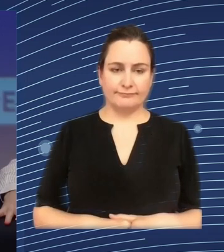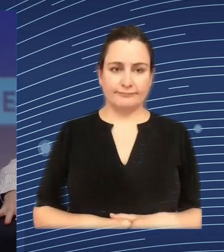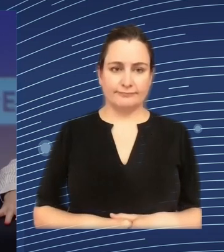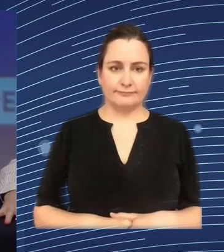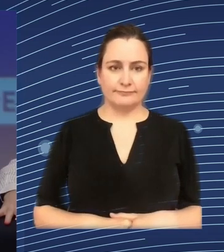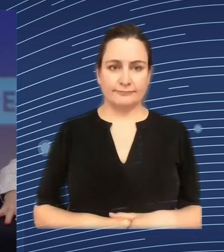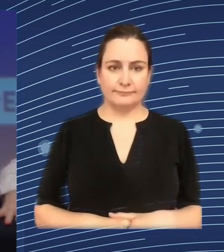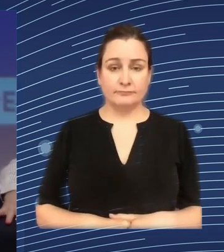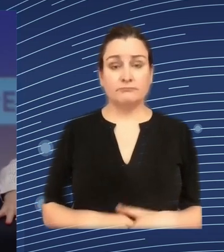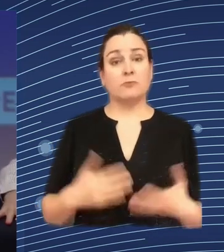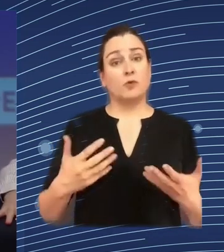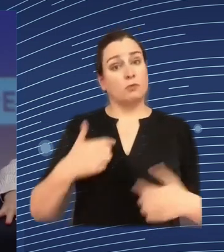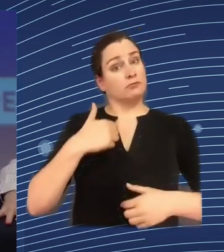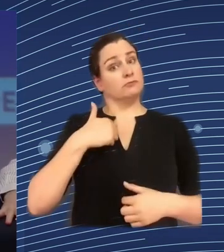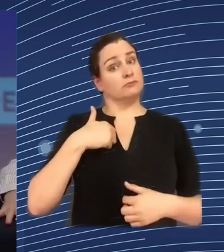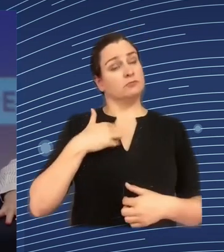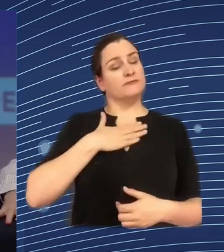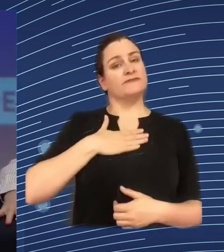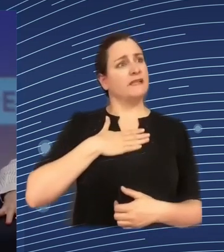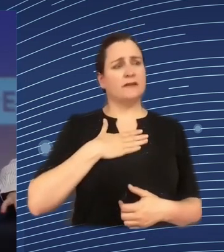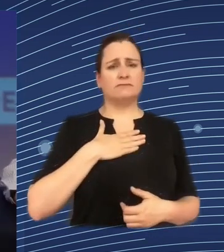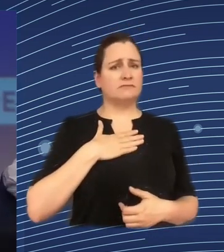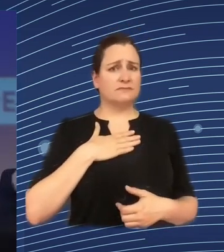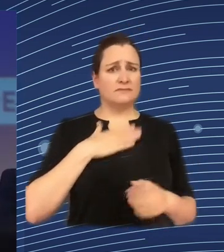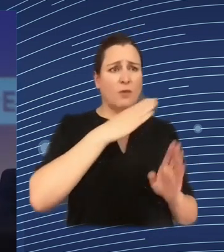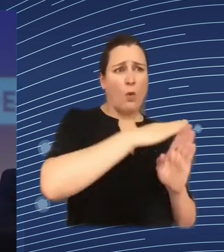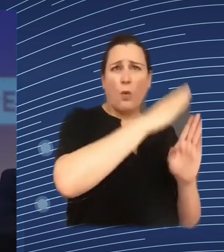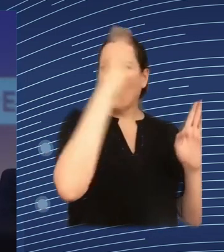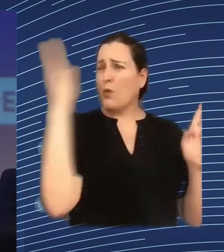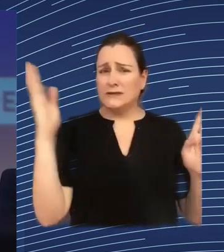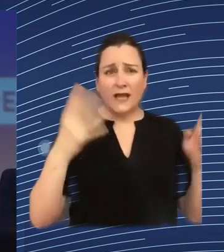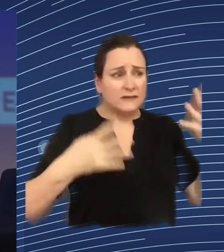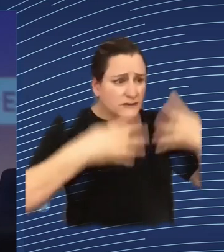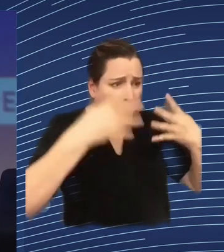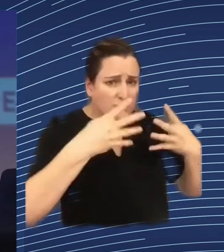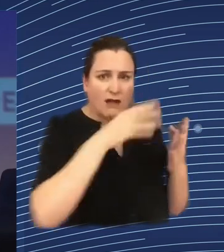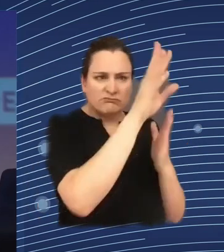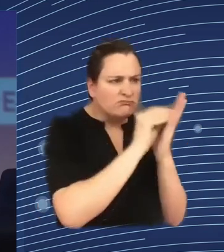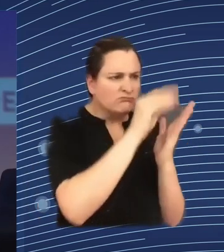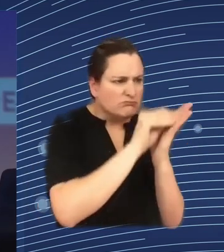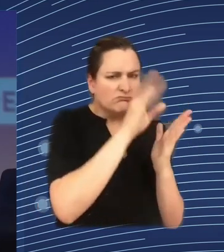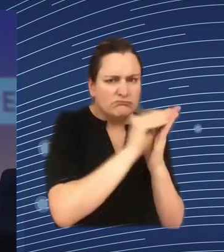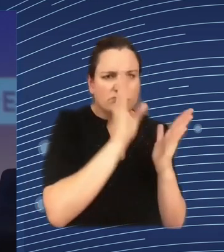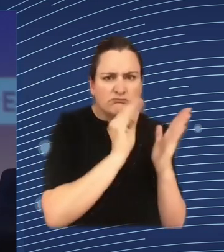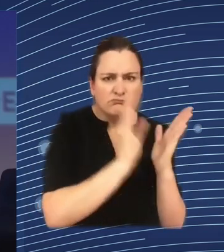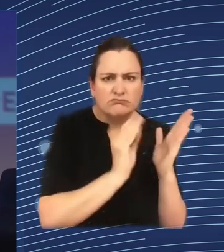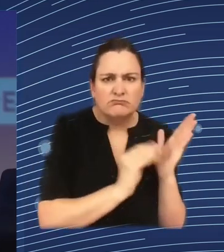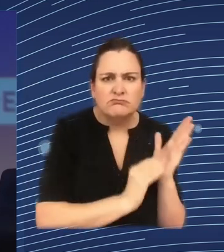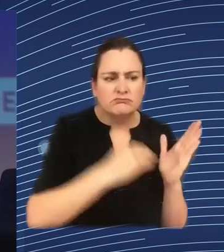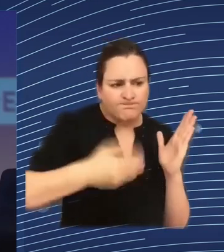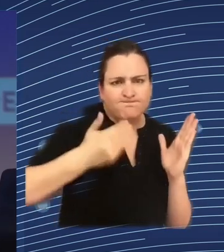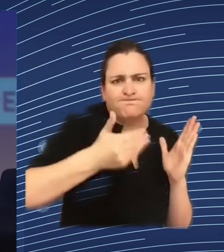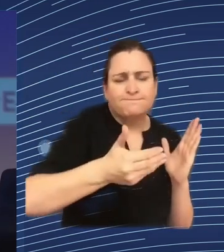sufficient permanent controls lead to pressure to adapt and and perform